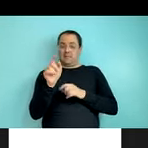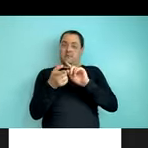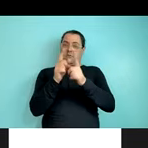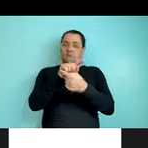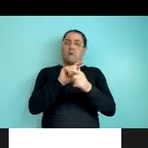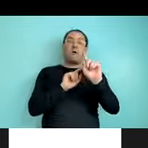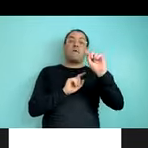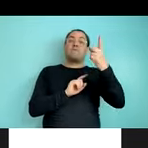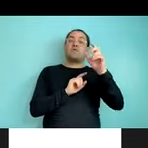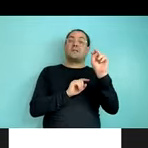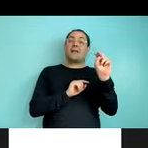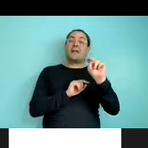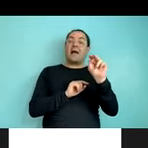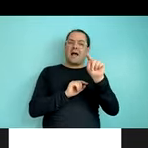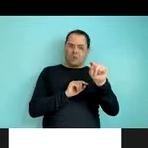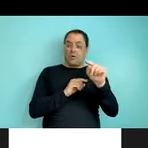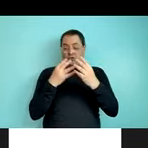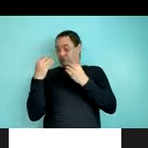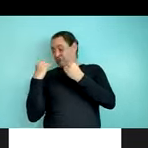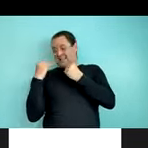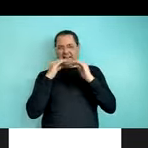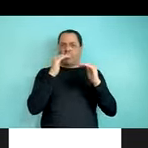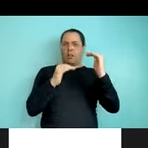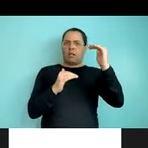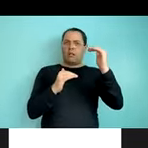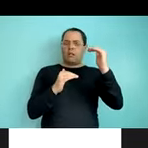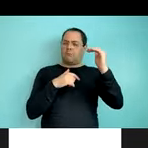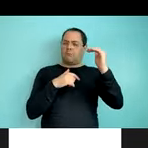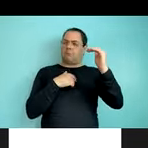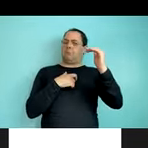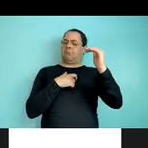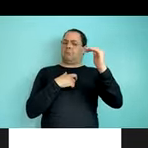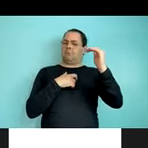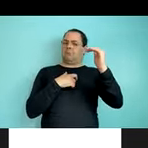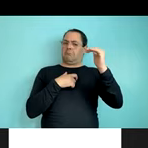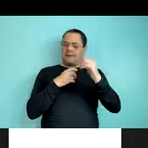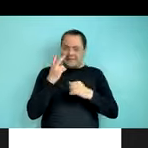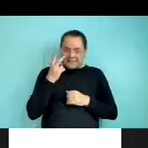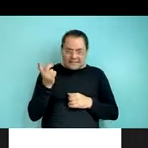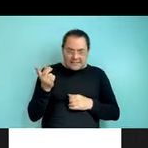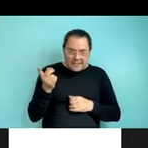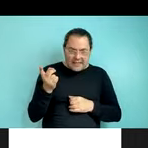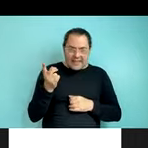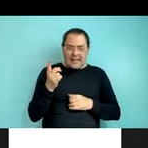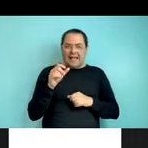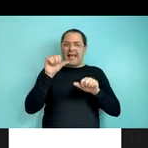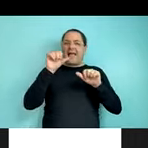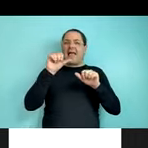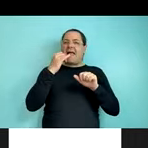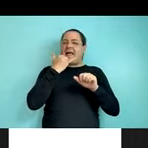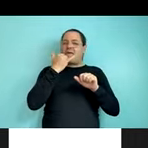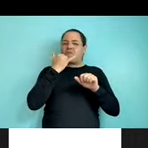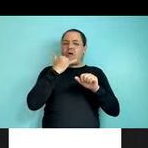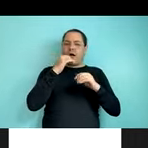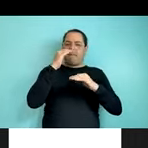well above what they got in training. And you can tell this is the case because the error bars marking the 95% confident intervals are